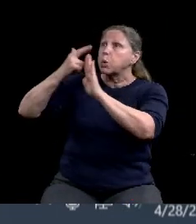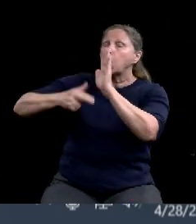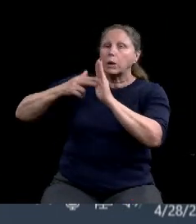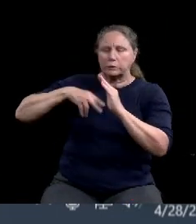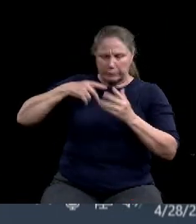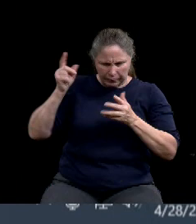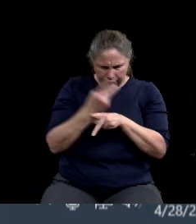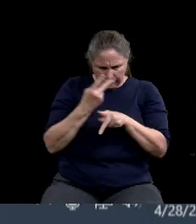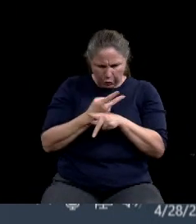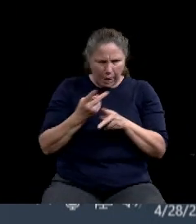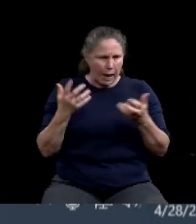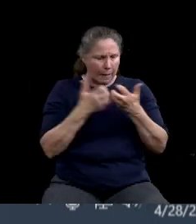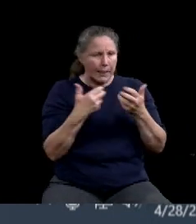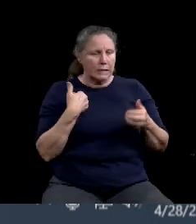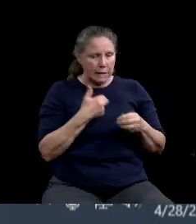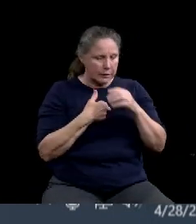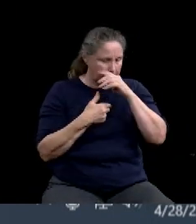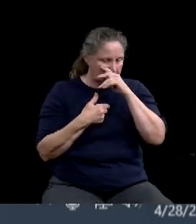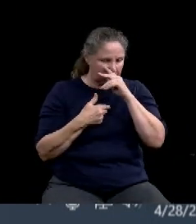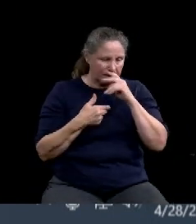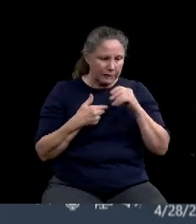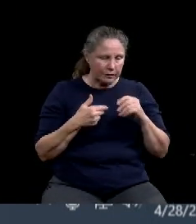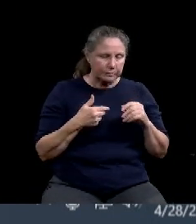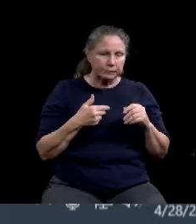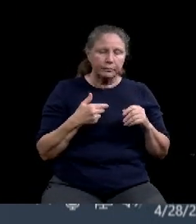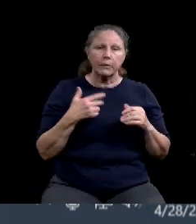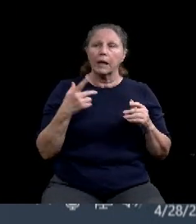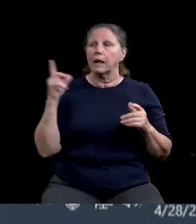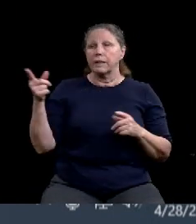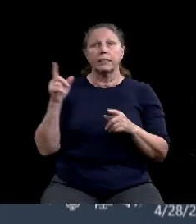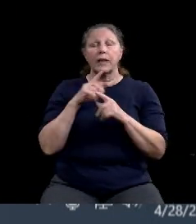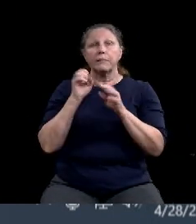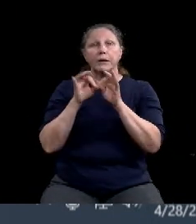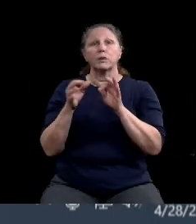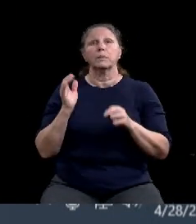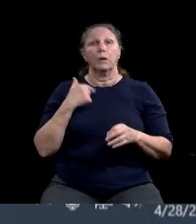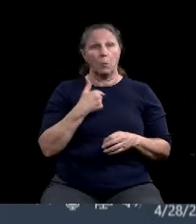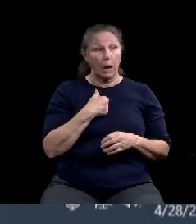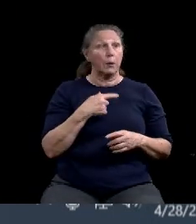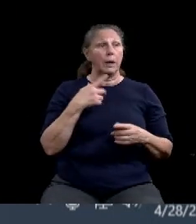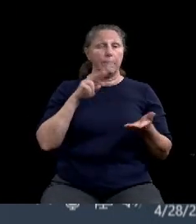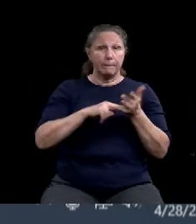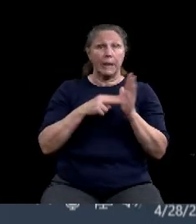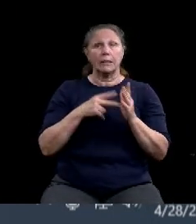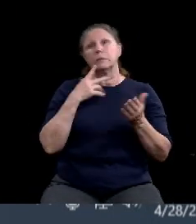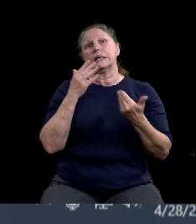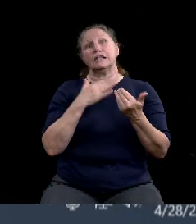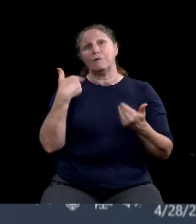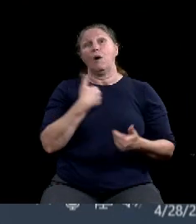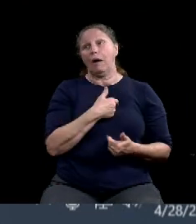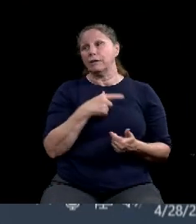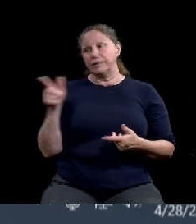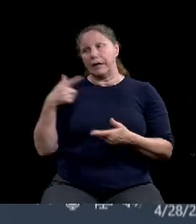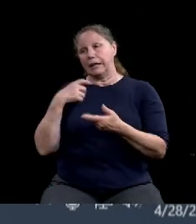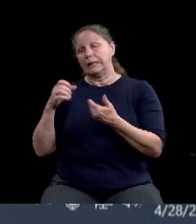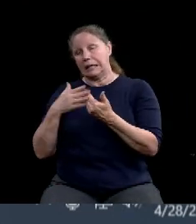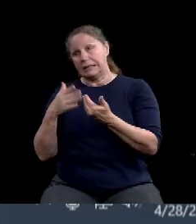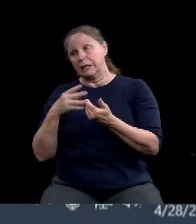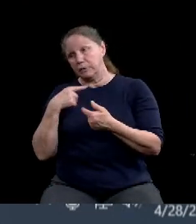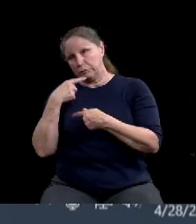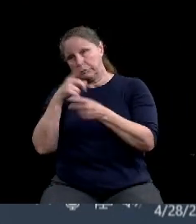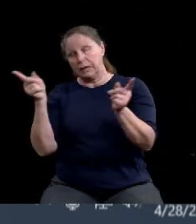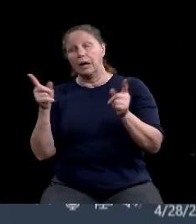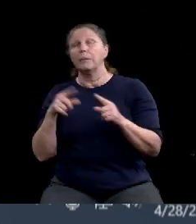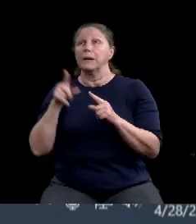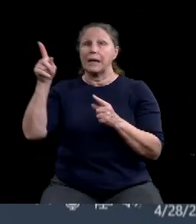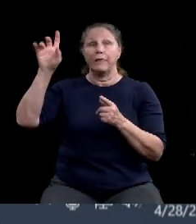Up till now they've been interpreting our order, which is a lot easier to interpret the governor's order. So they're doing a great job and we're trying to work through